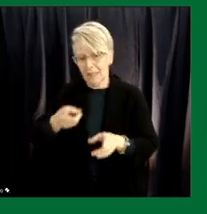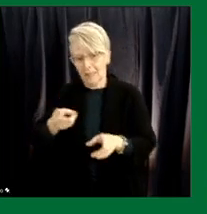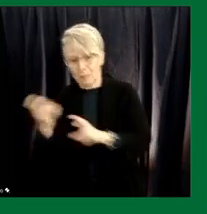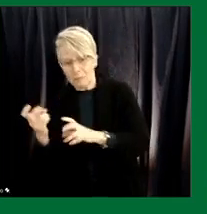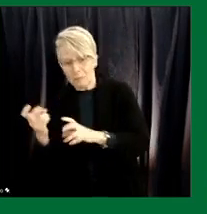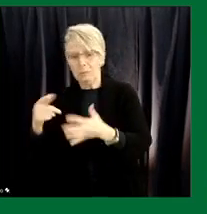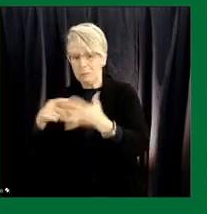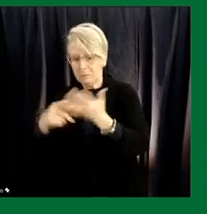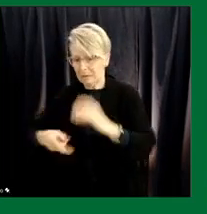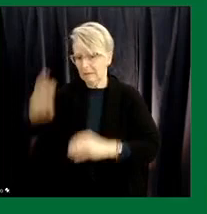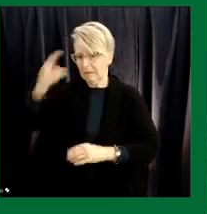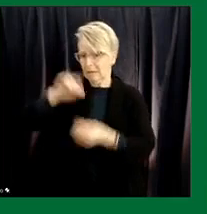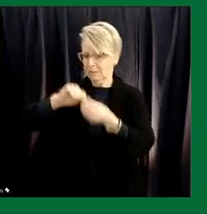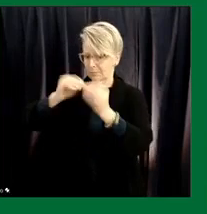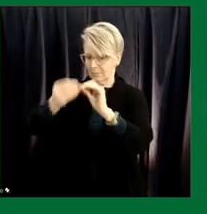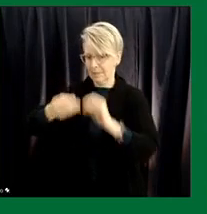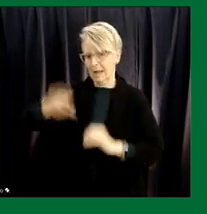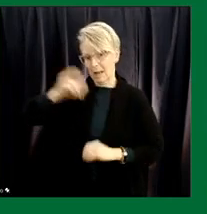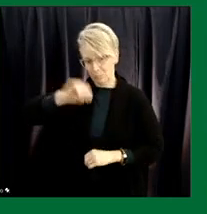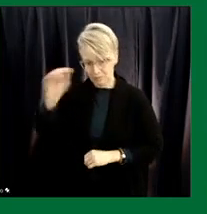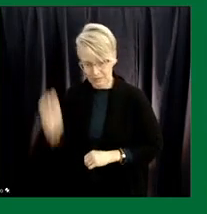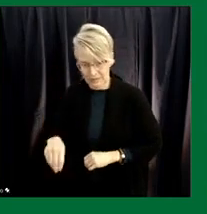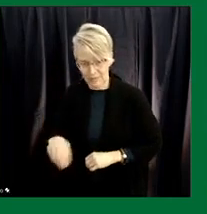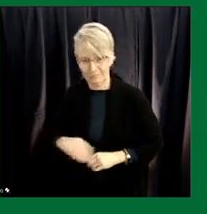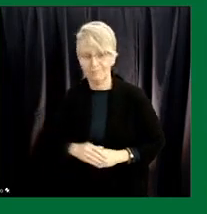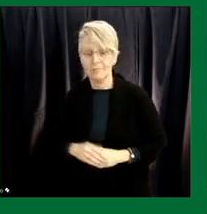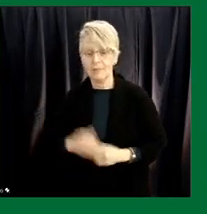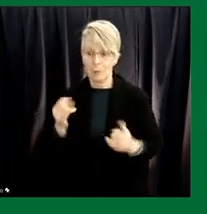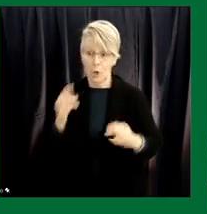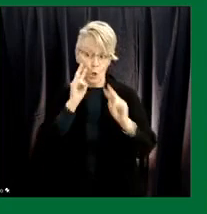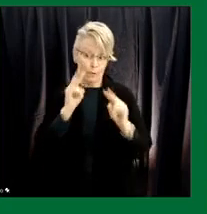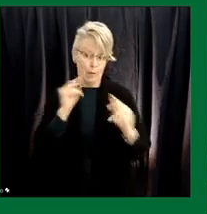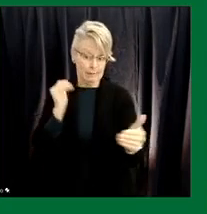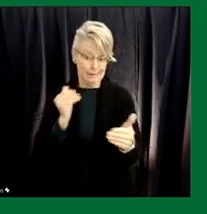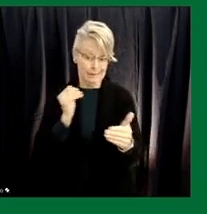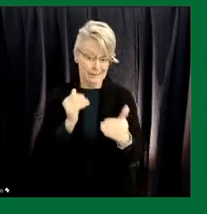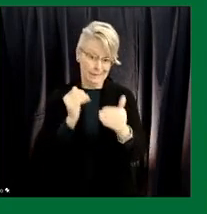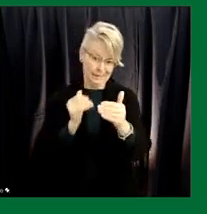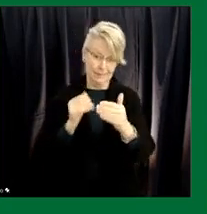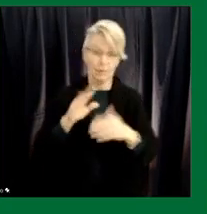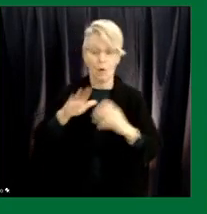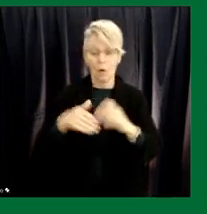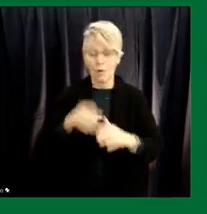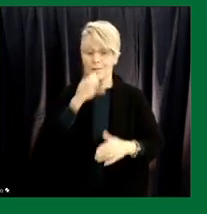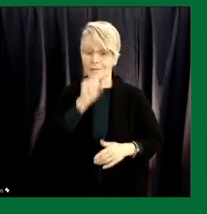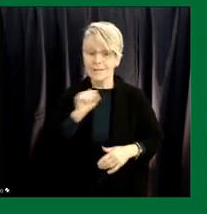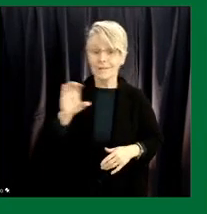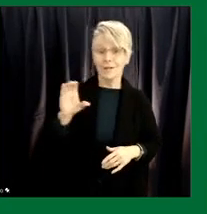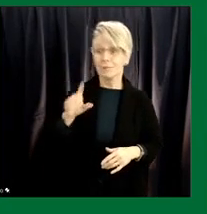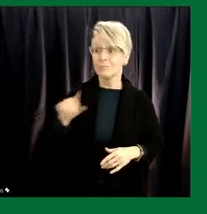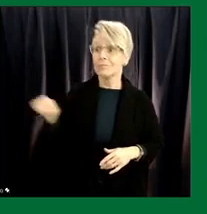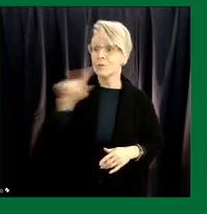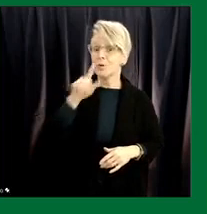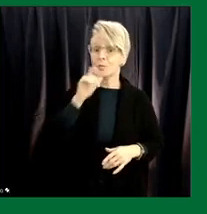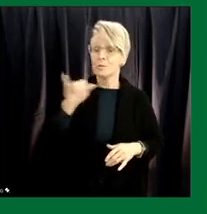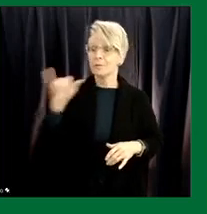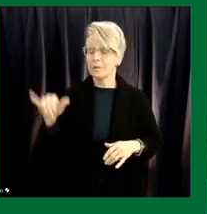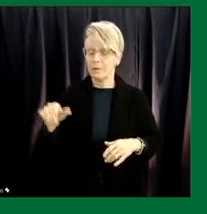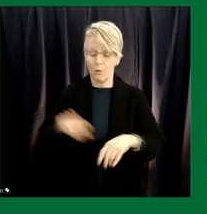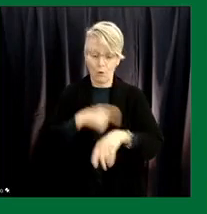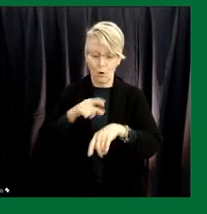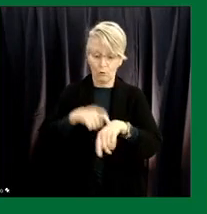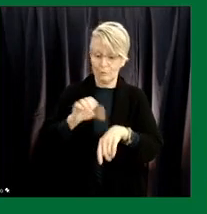-19 virus and we look forward to in the very near future to have all of our seniors in long-term care being fully